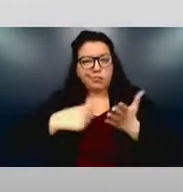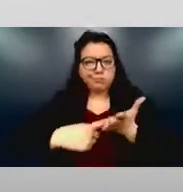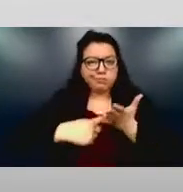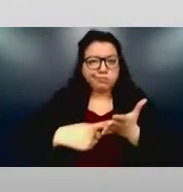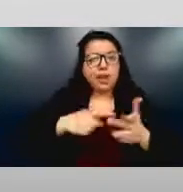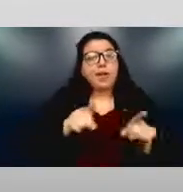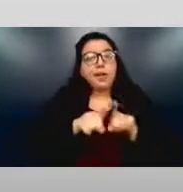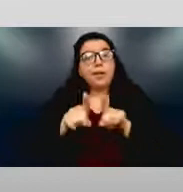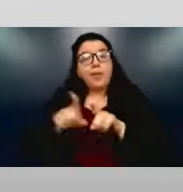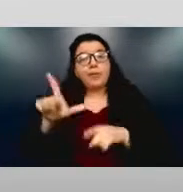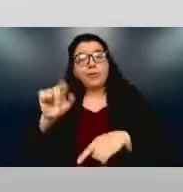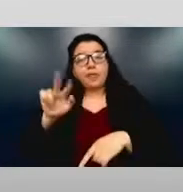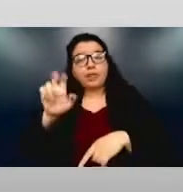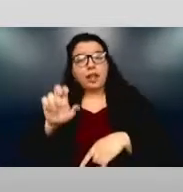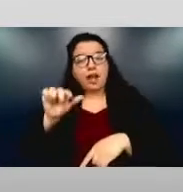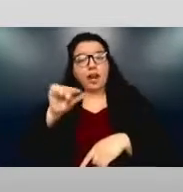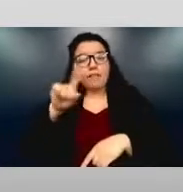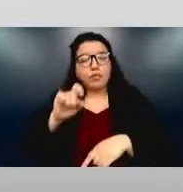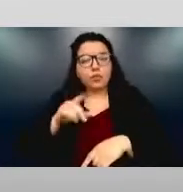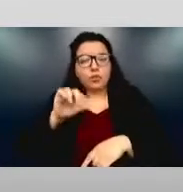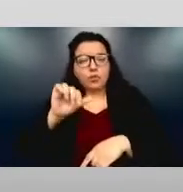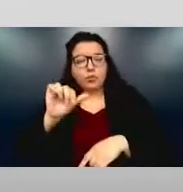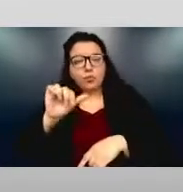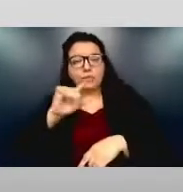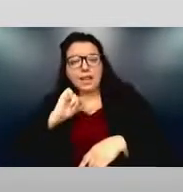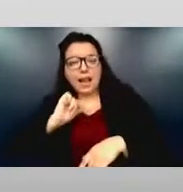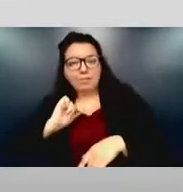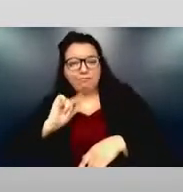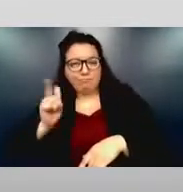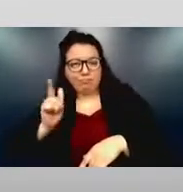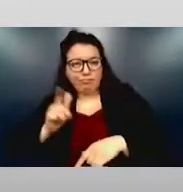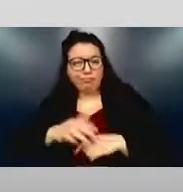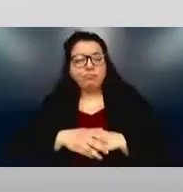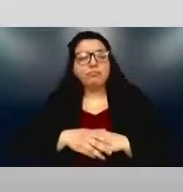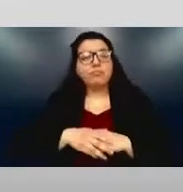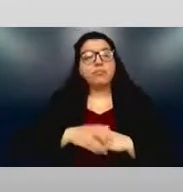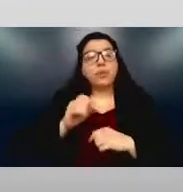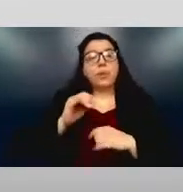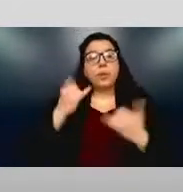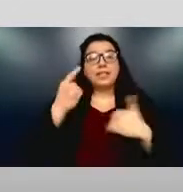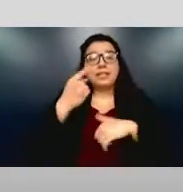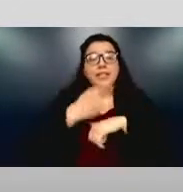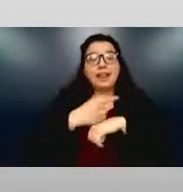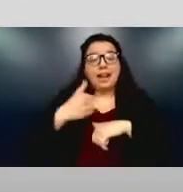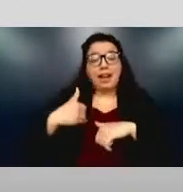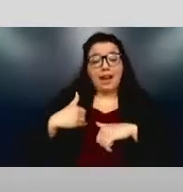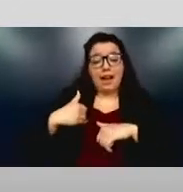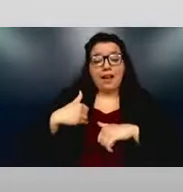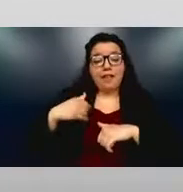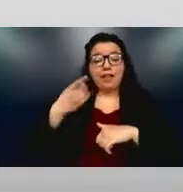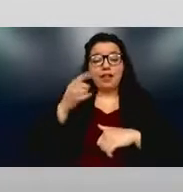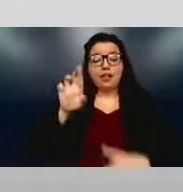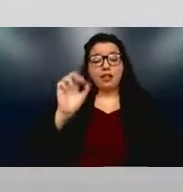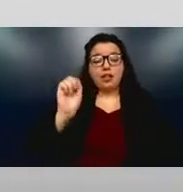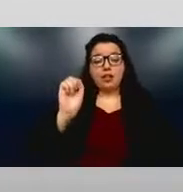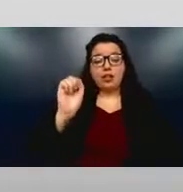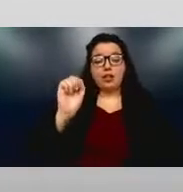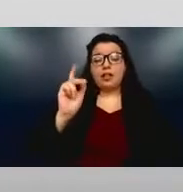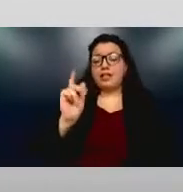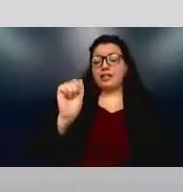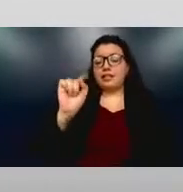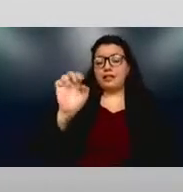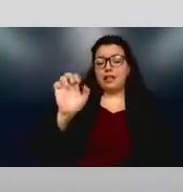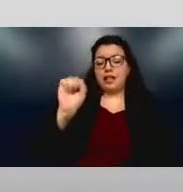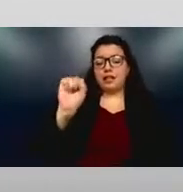So to do some introductions, we're joined today by Dr. Kate Seelman, who is the Associate